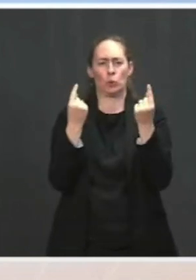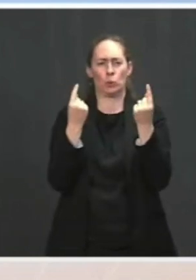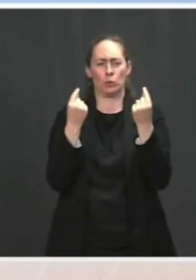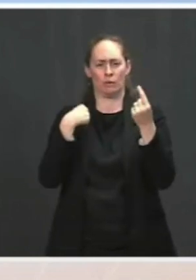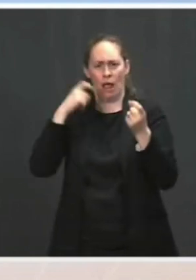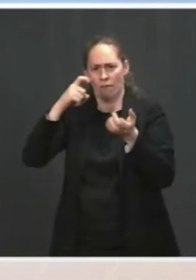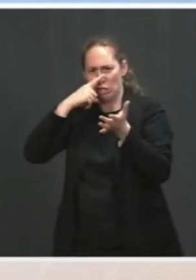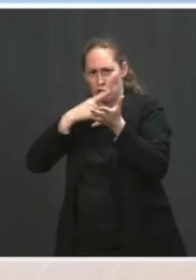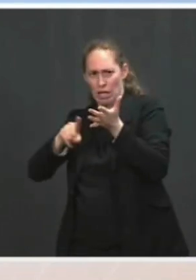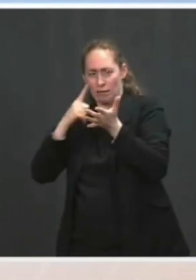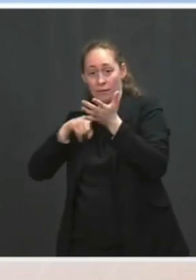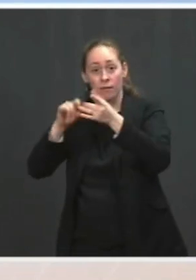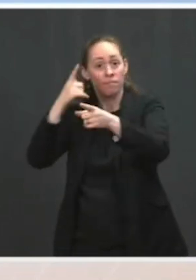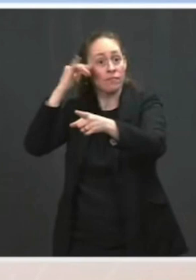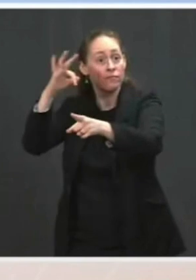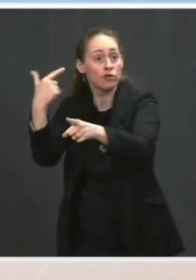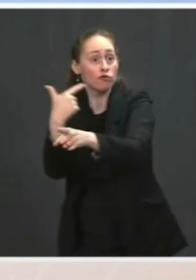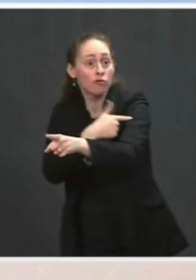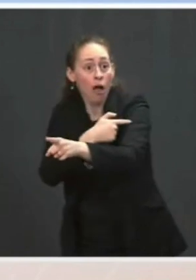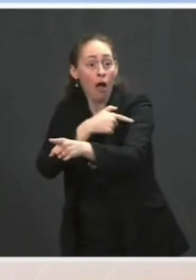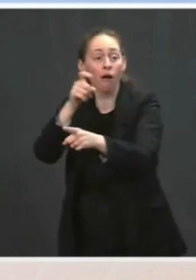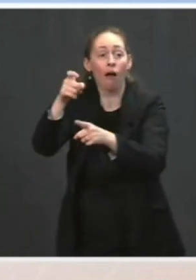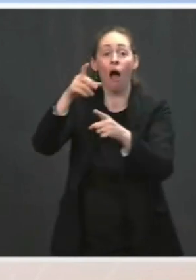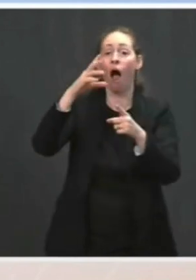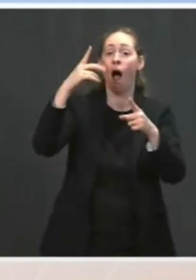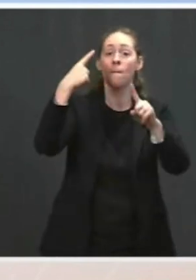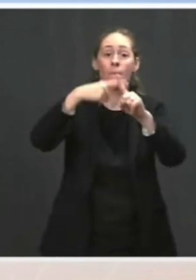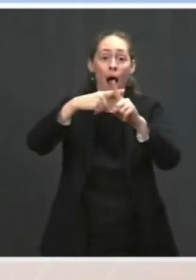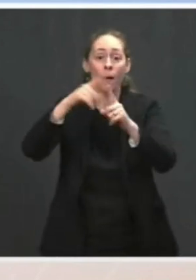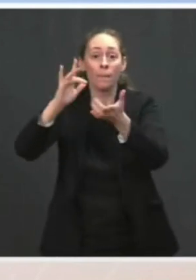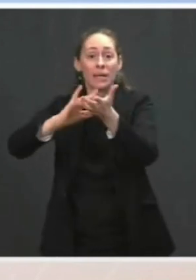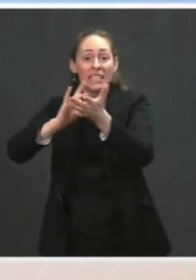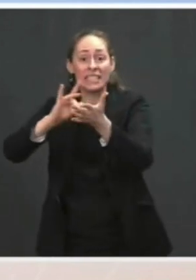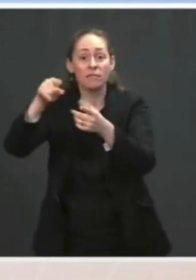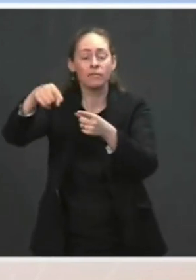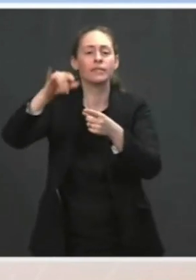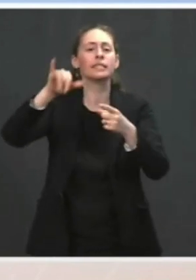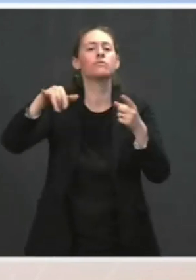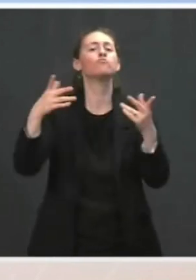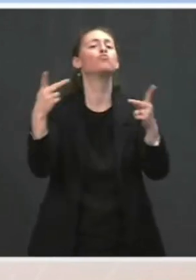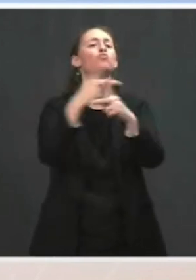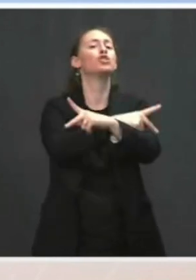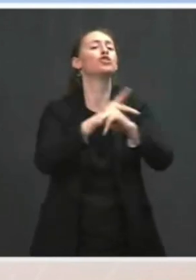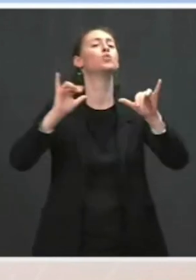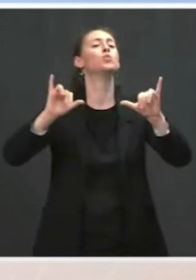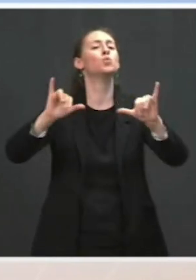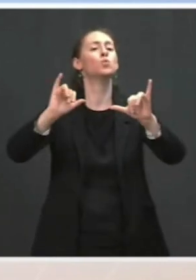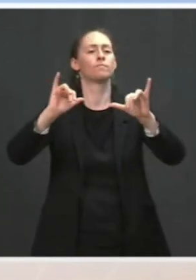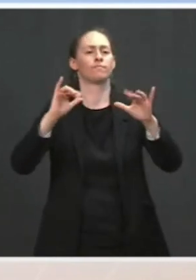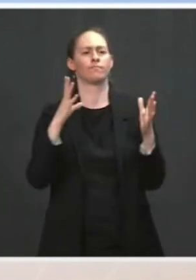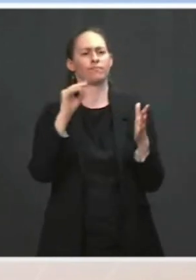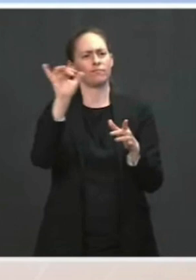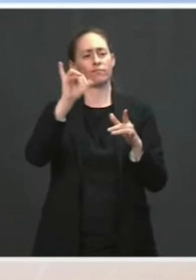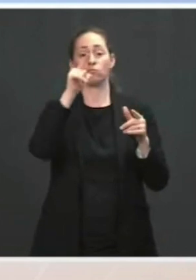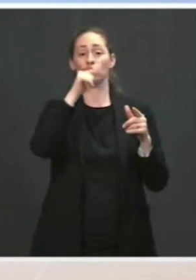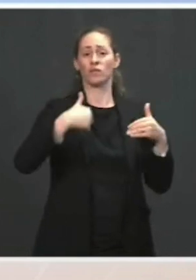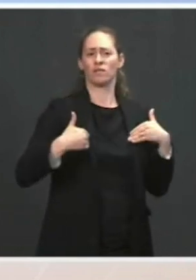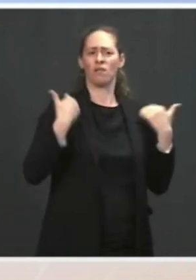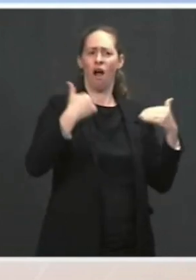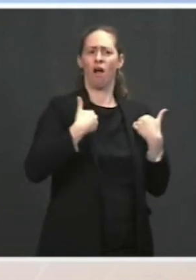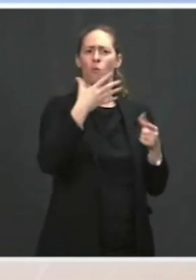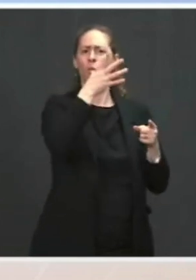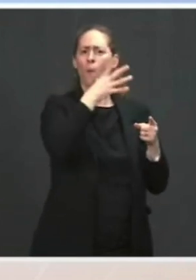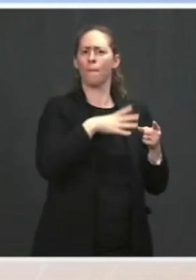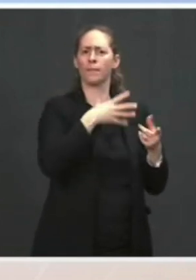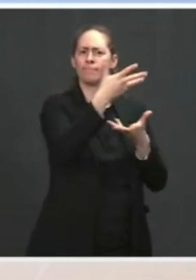Also, when individuals, particularly younger women, who might come into a physician with a particular